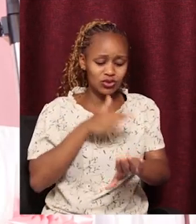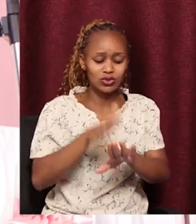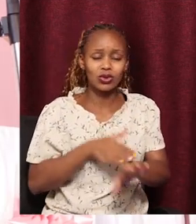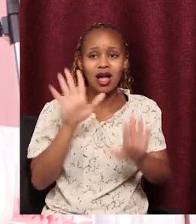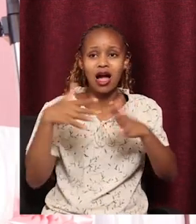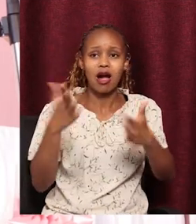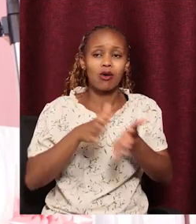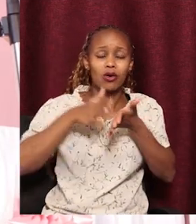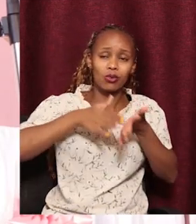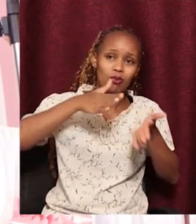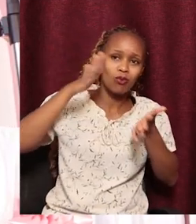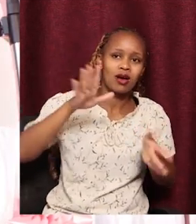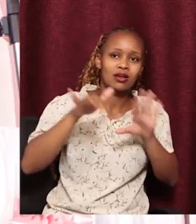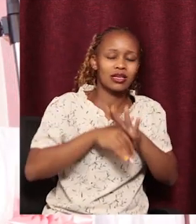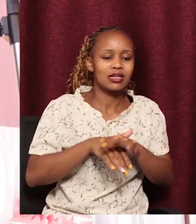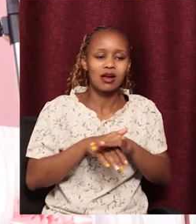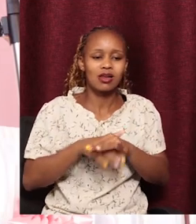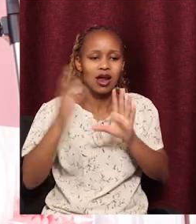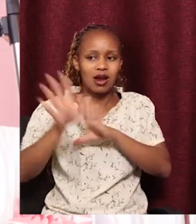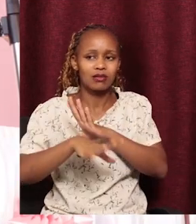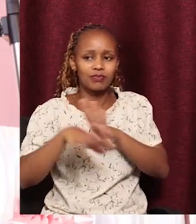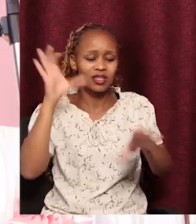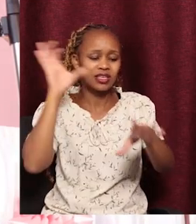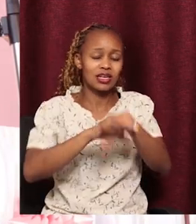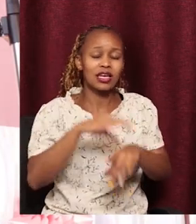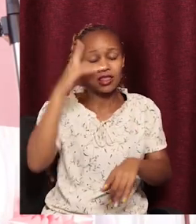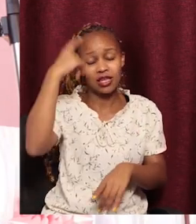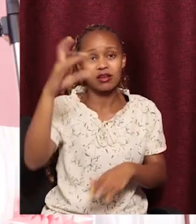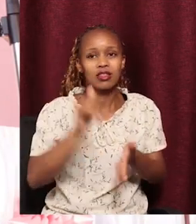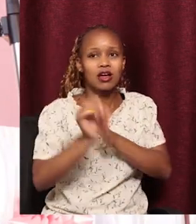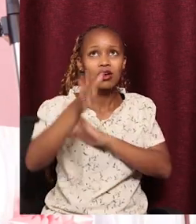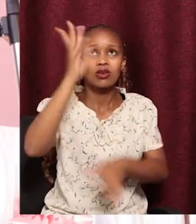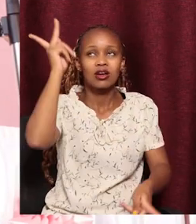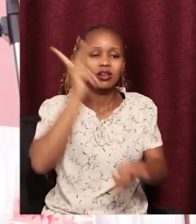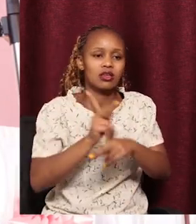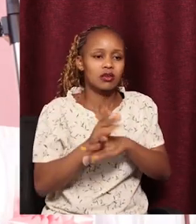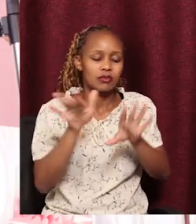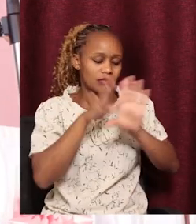slowly as you advance in executing the dream that God has put in your heart.